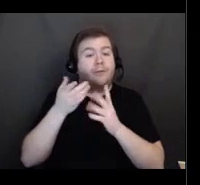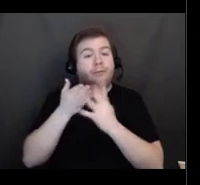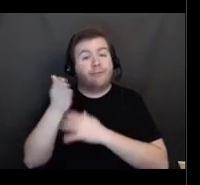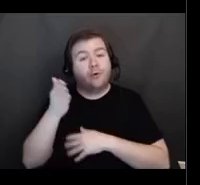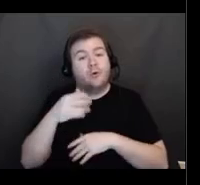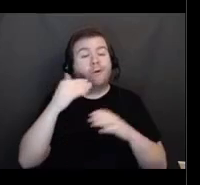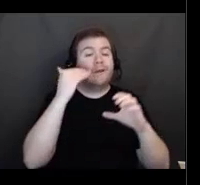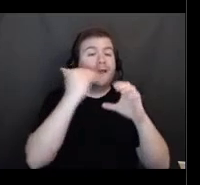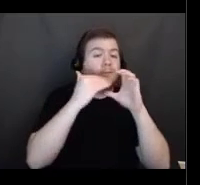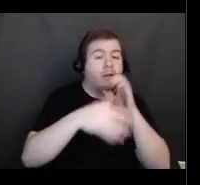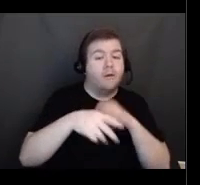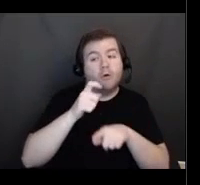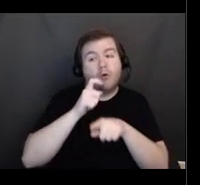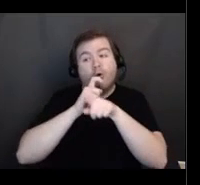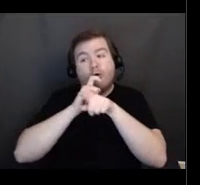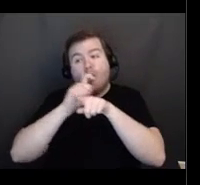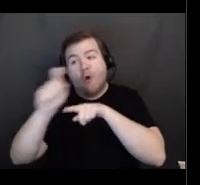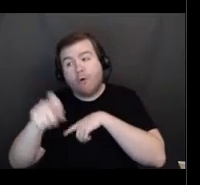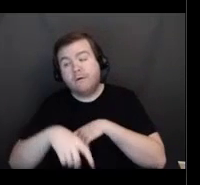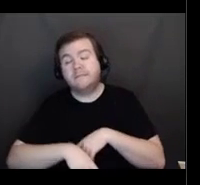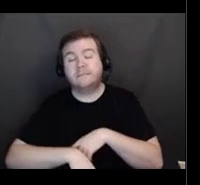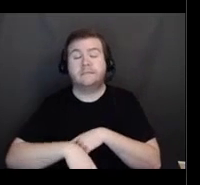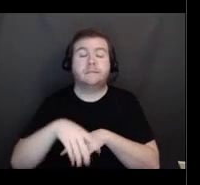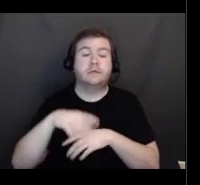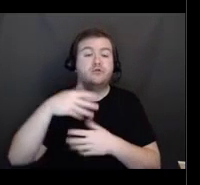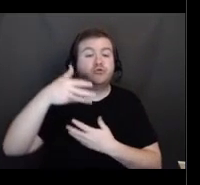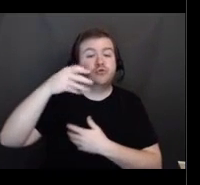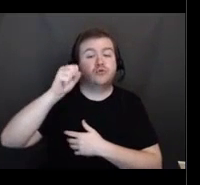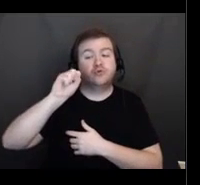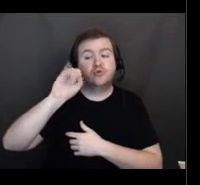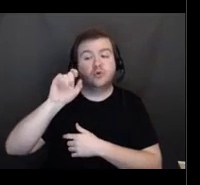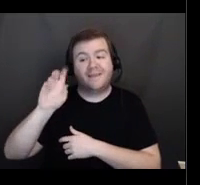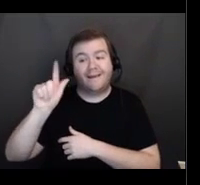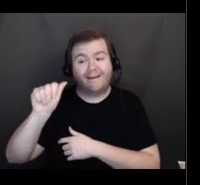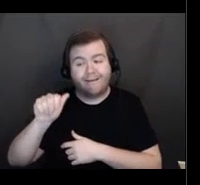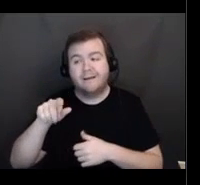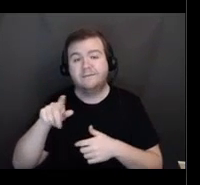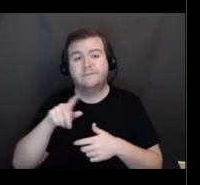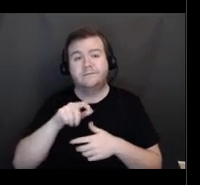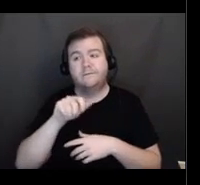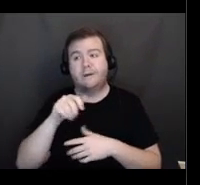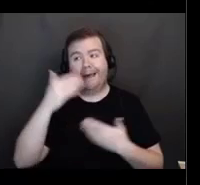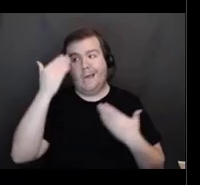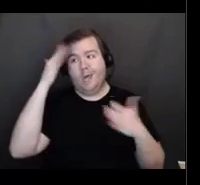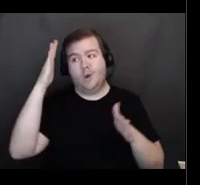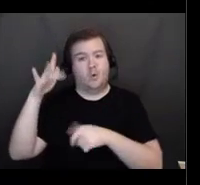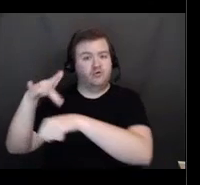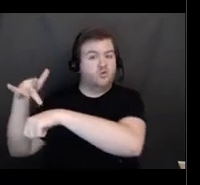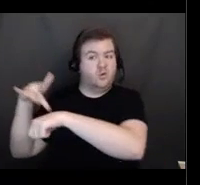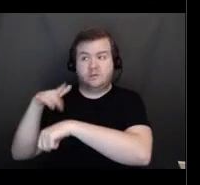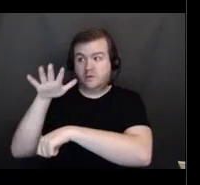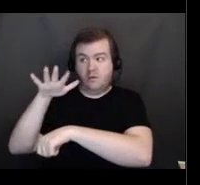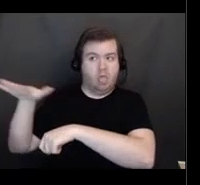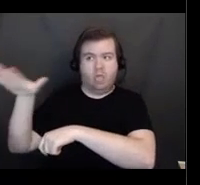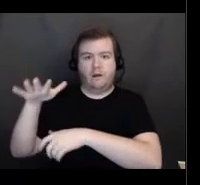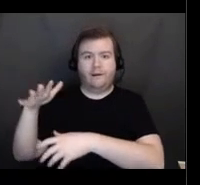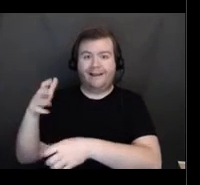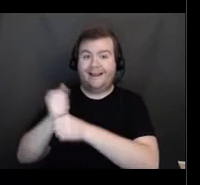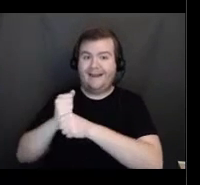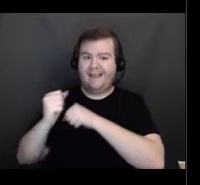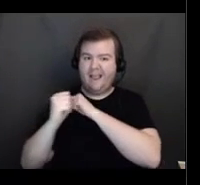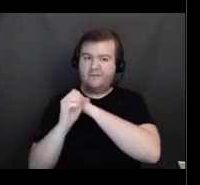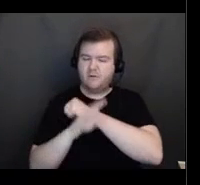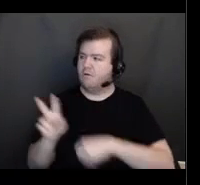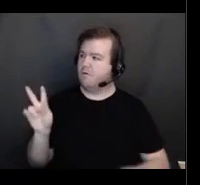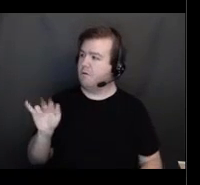telephone calls, online or from unsolicited unknown sources, and marketers offering